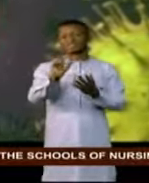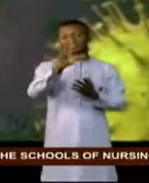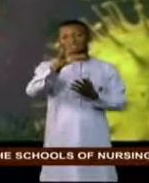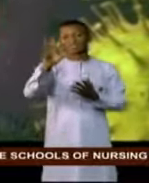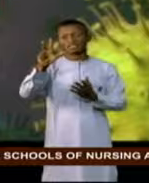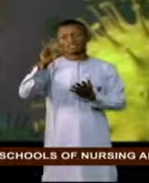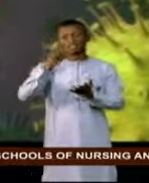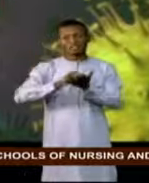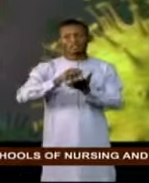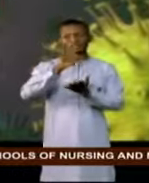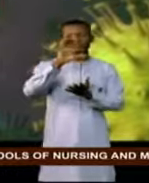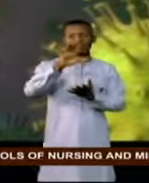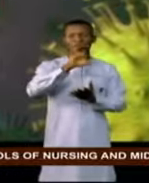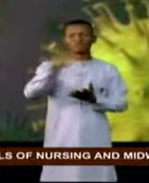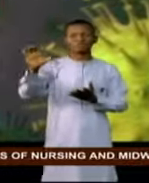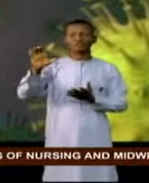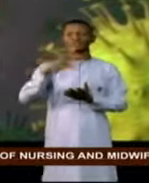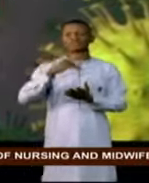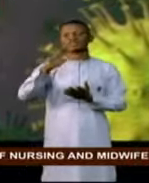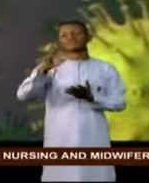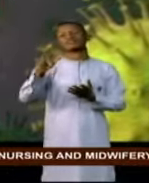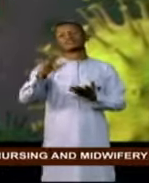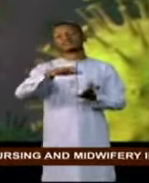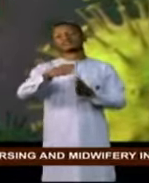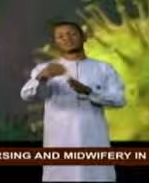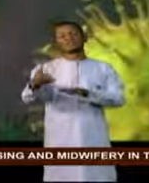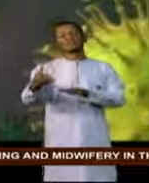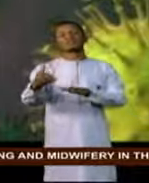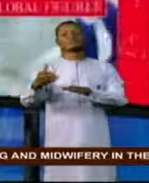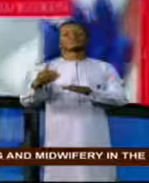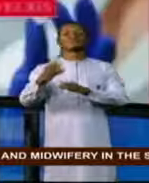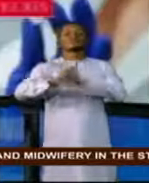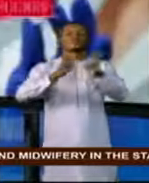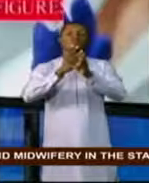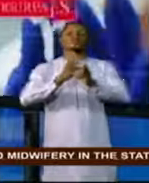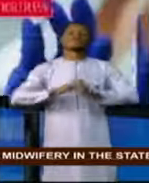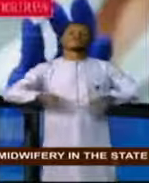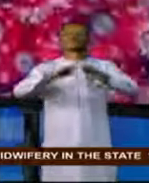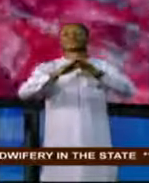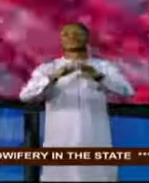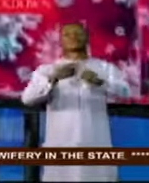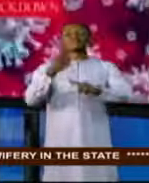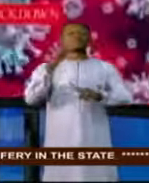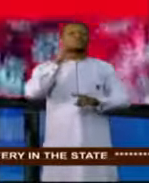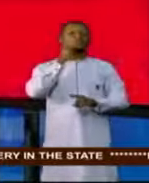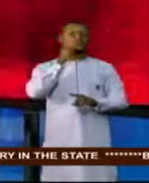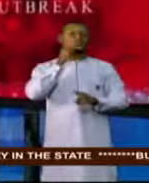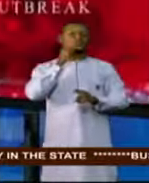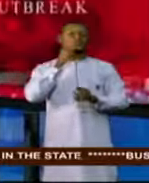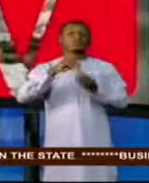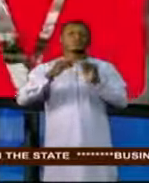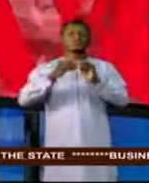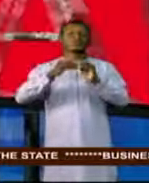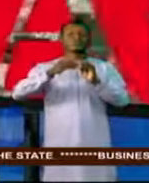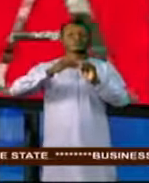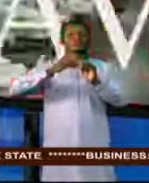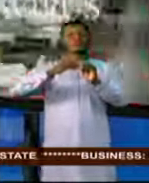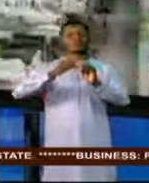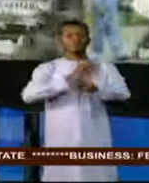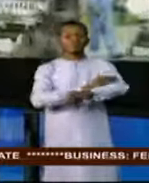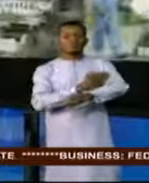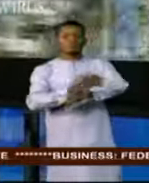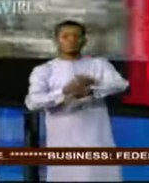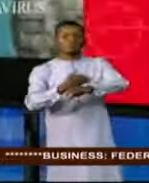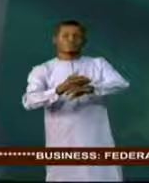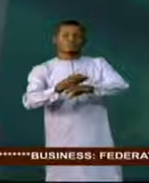,500 infected persons have died across the continent. While cases in Nigeria appear to be taking a downward turn in the